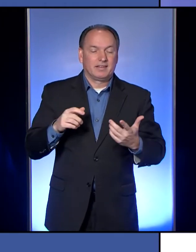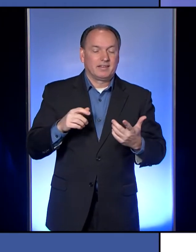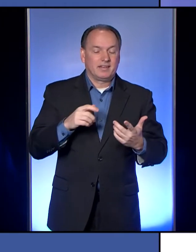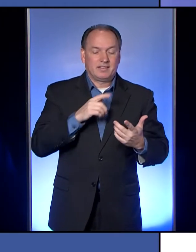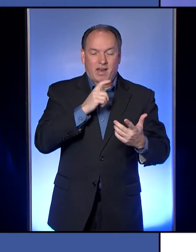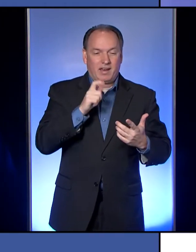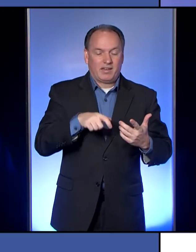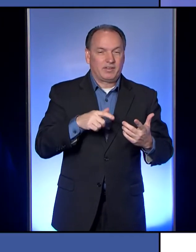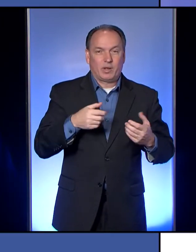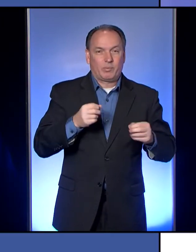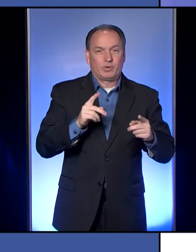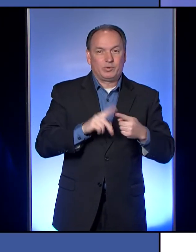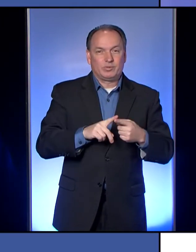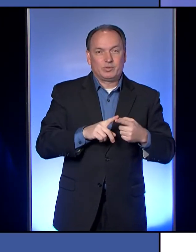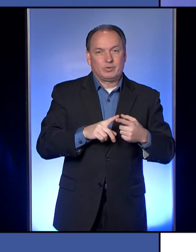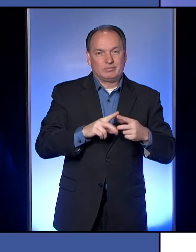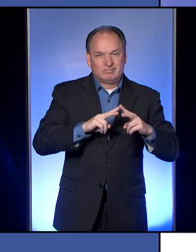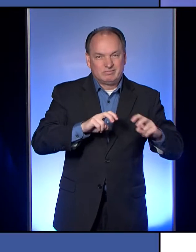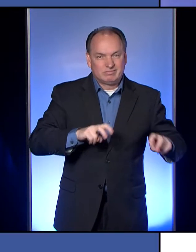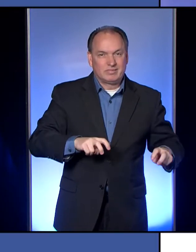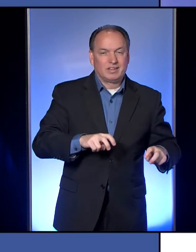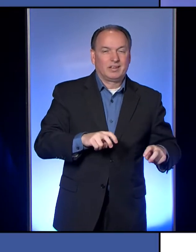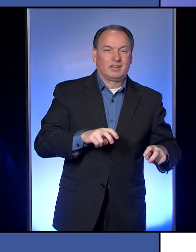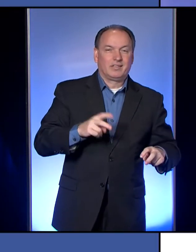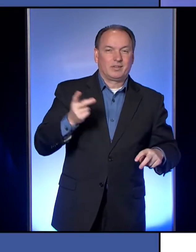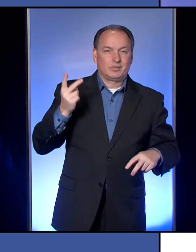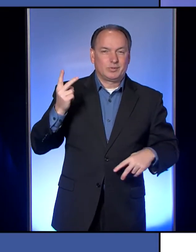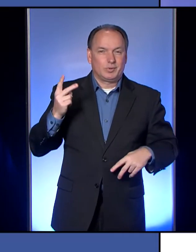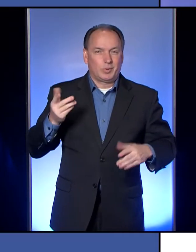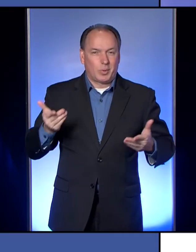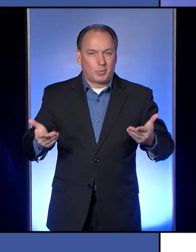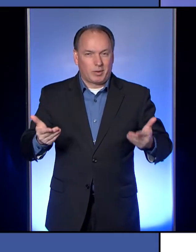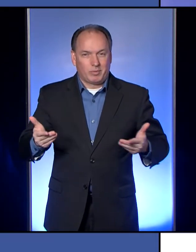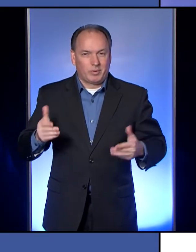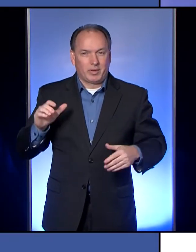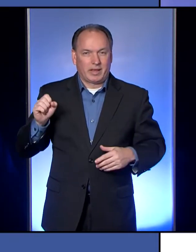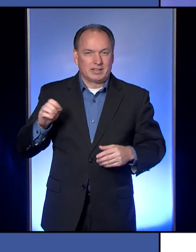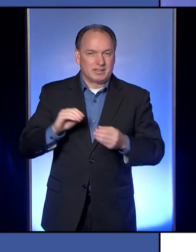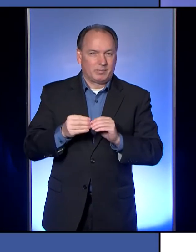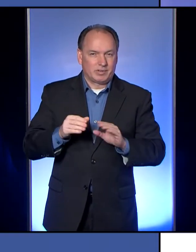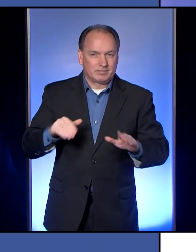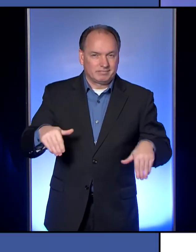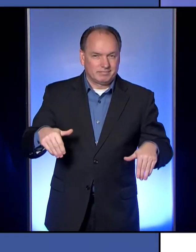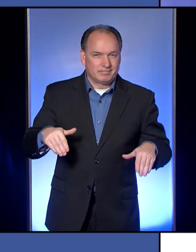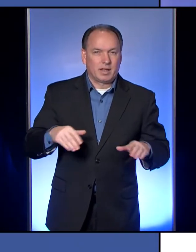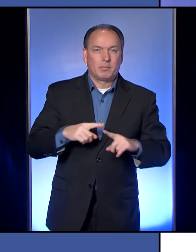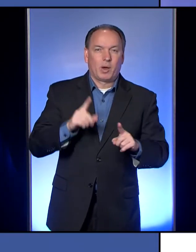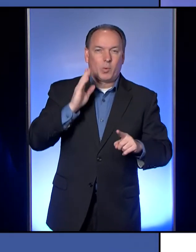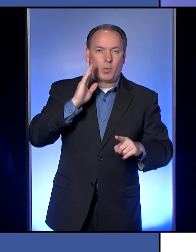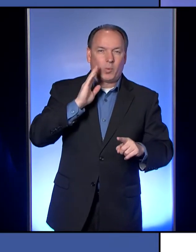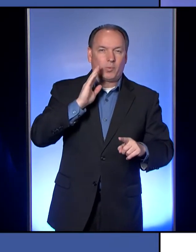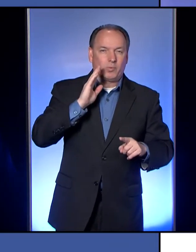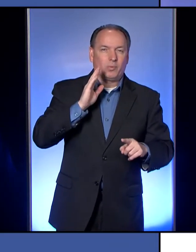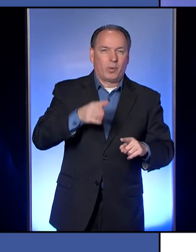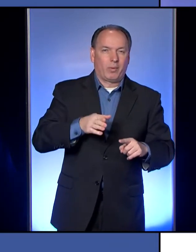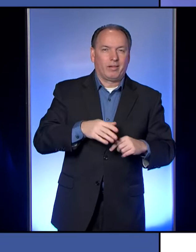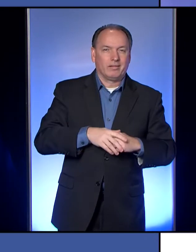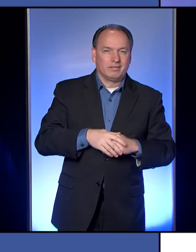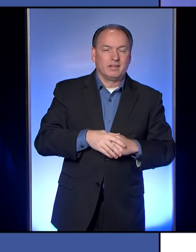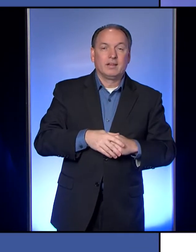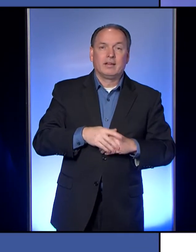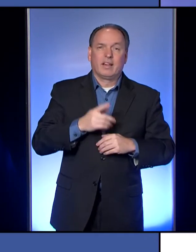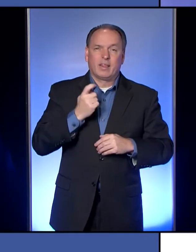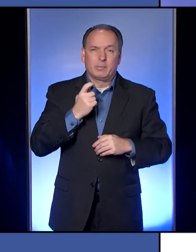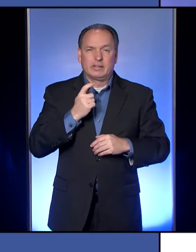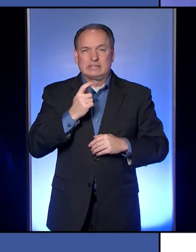having the opportunity to kind of dig into that, uh, probable case number. So it's, it's a little bit of a mystery